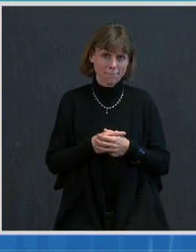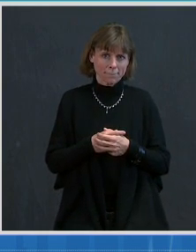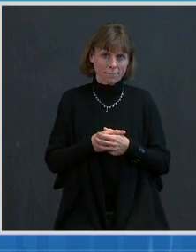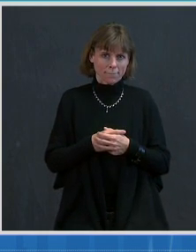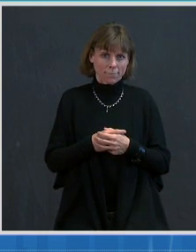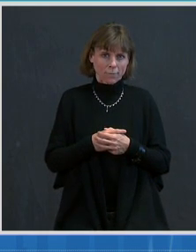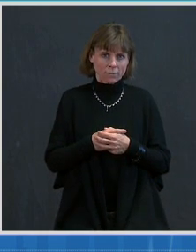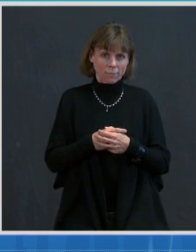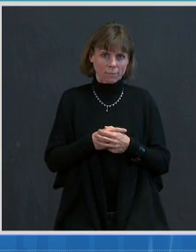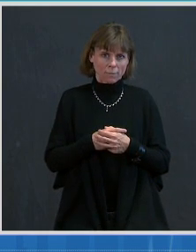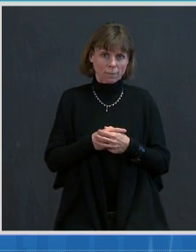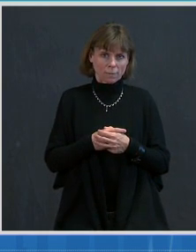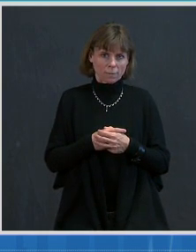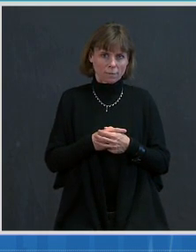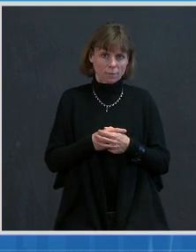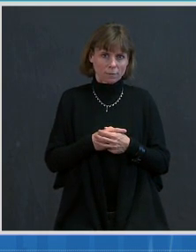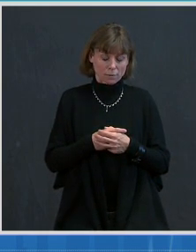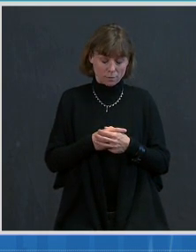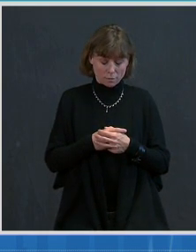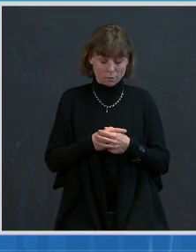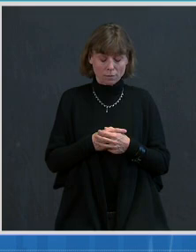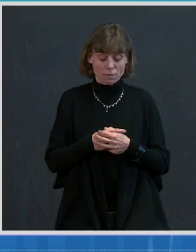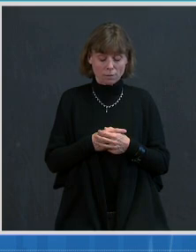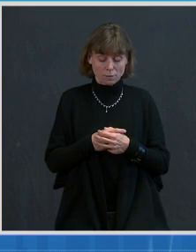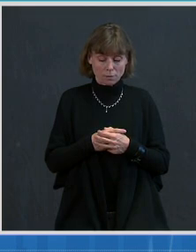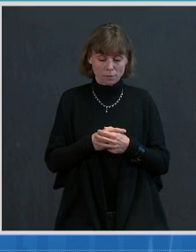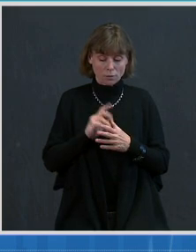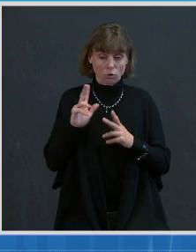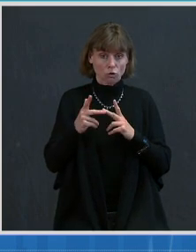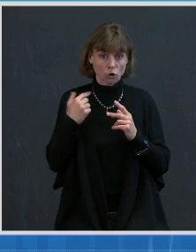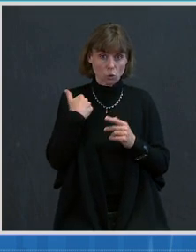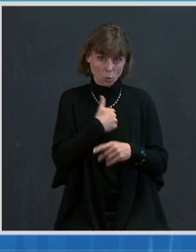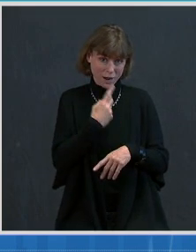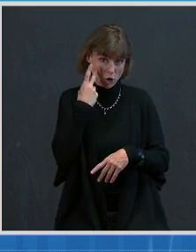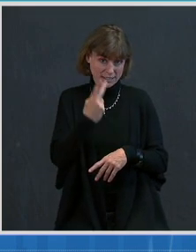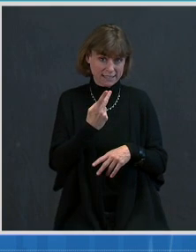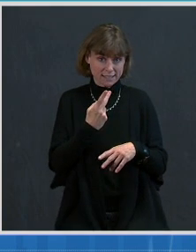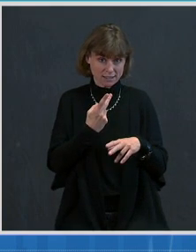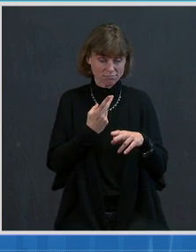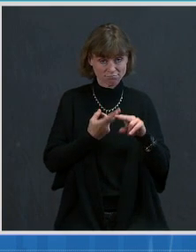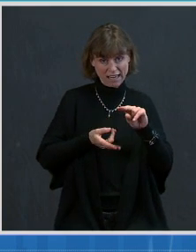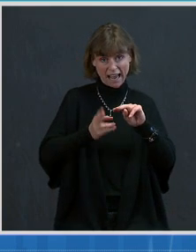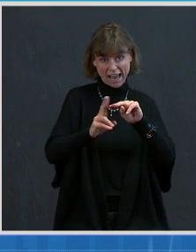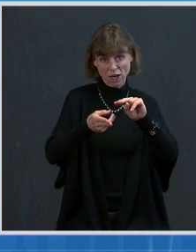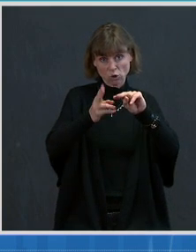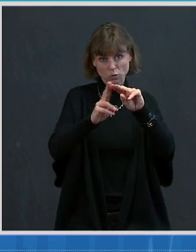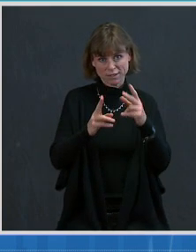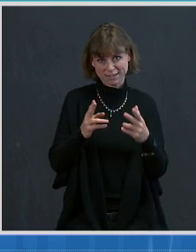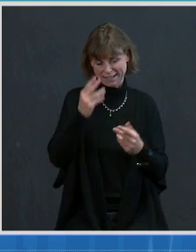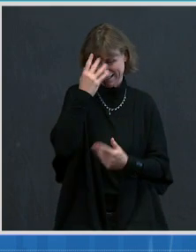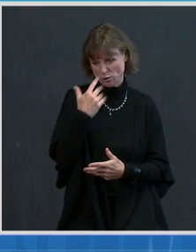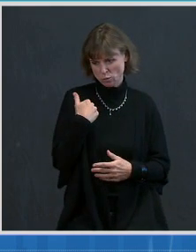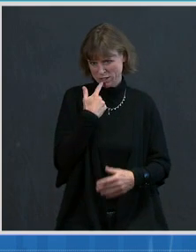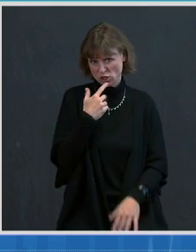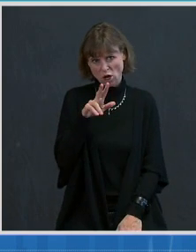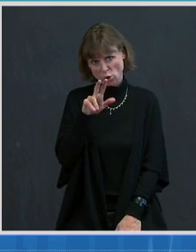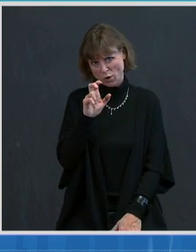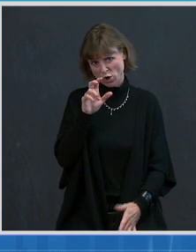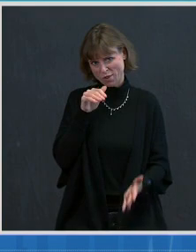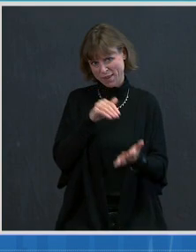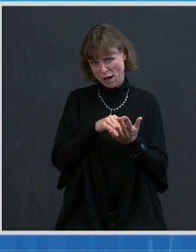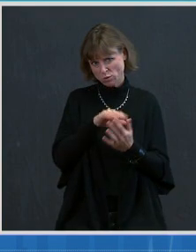you know, we are seeing it continue to ramp. There was a day this weekend where we saw 300,000 Johnson & Johnson doses.